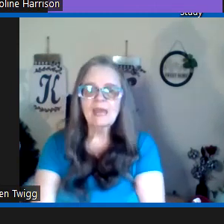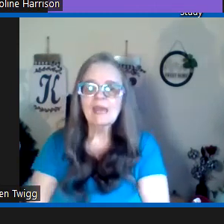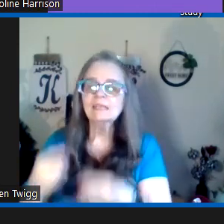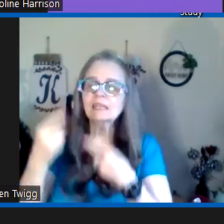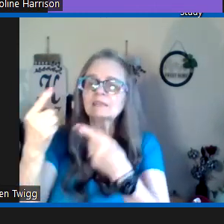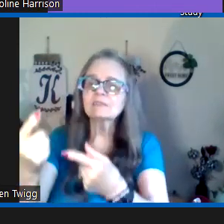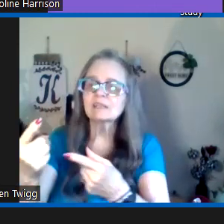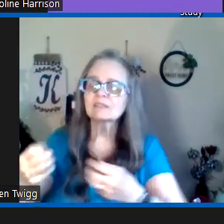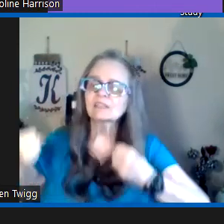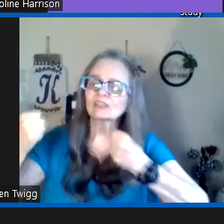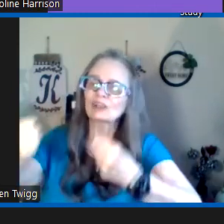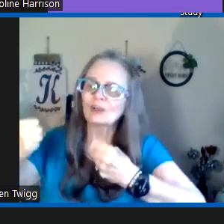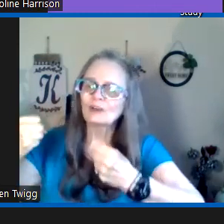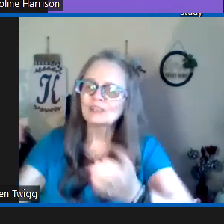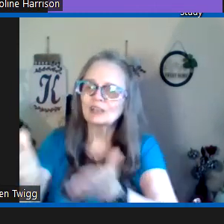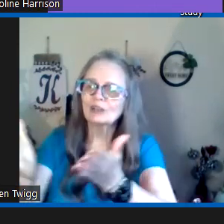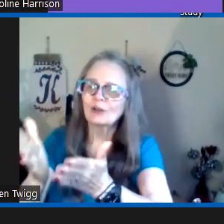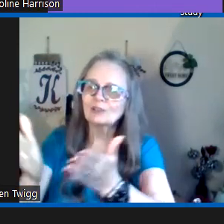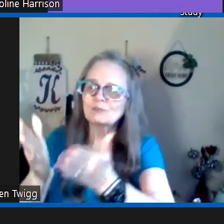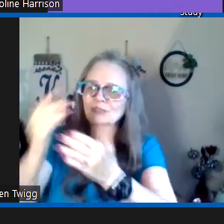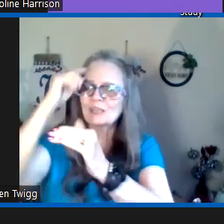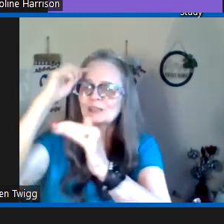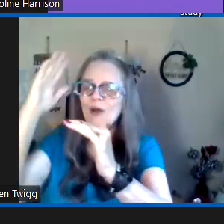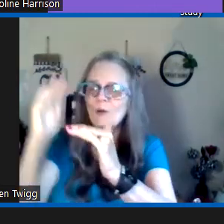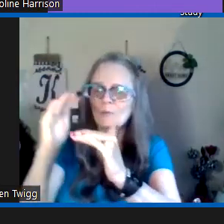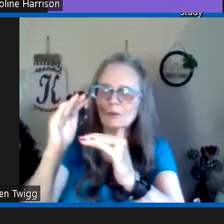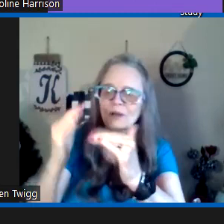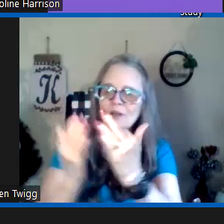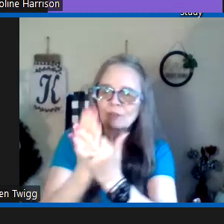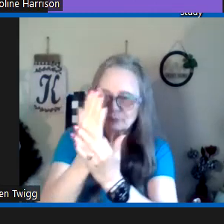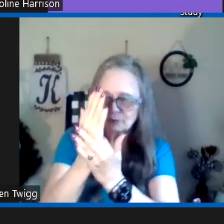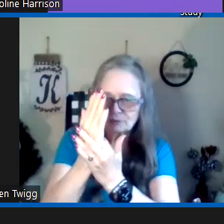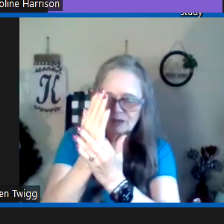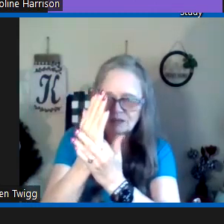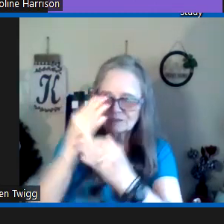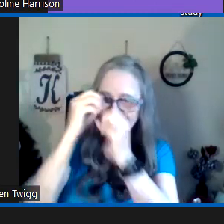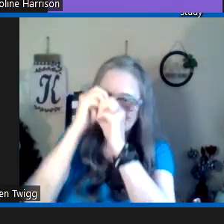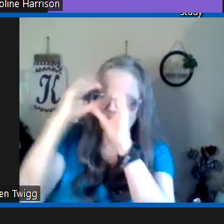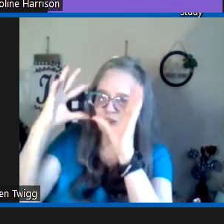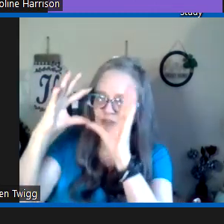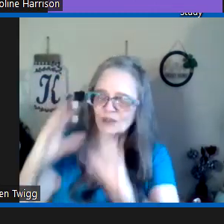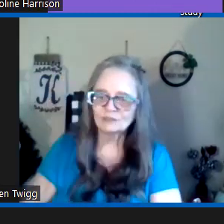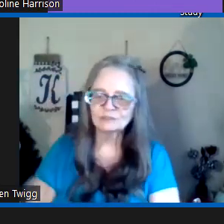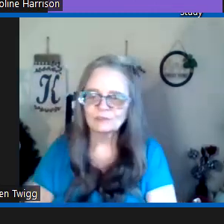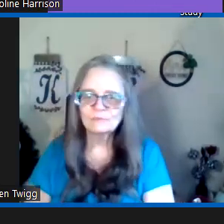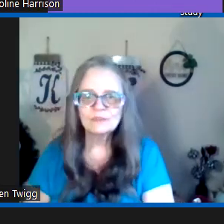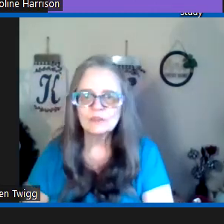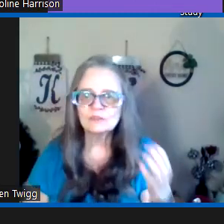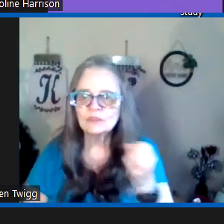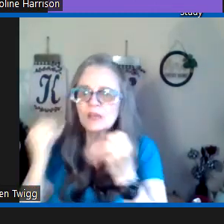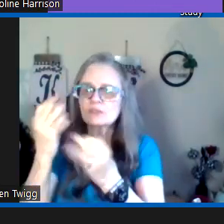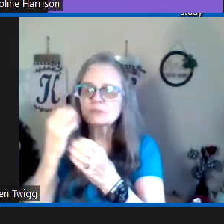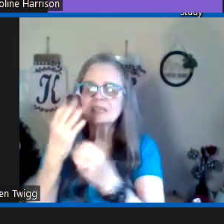and he gives us encourage encouragement and hope through uh visions also